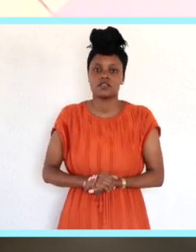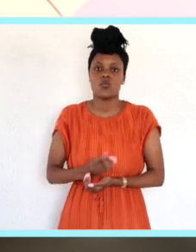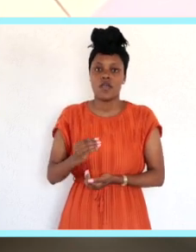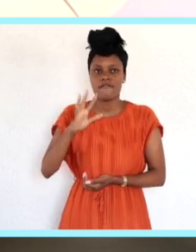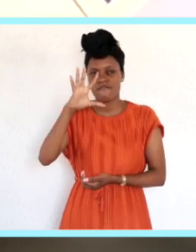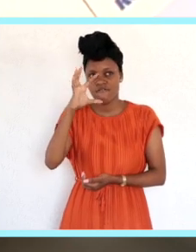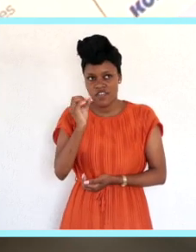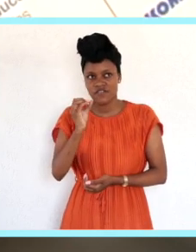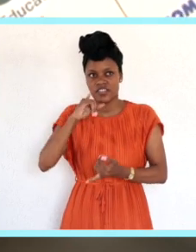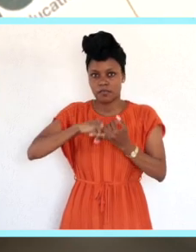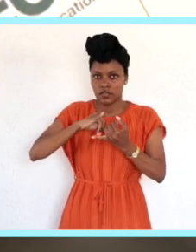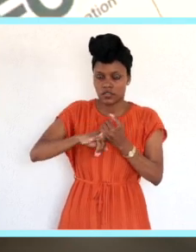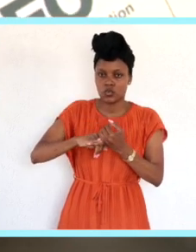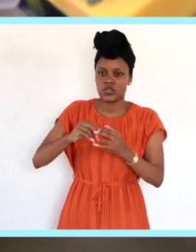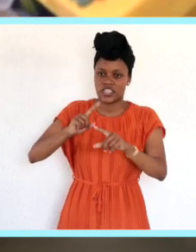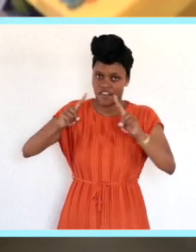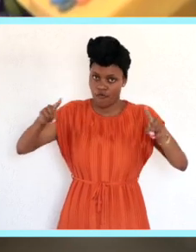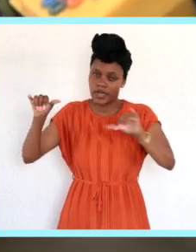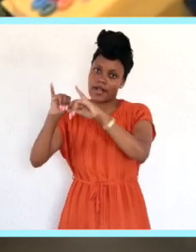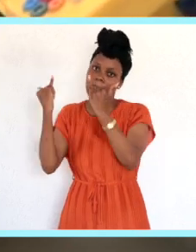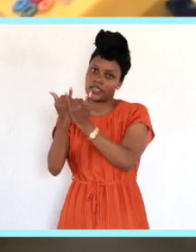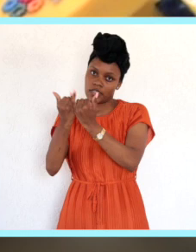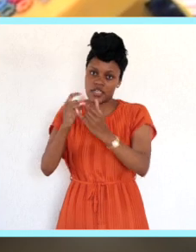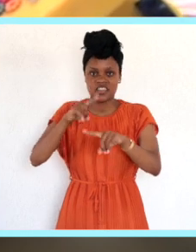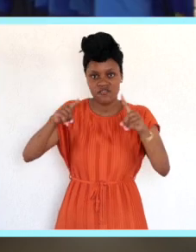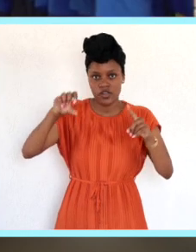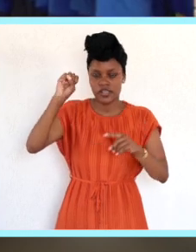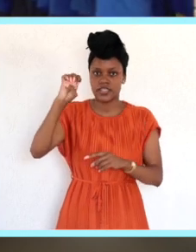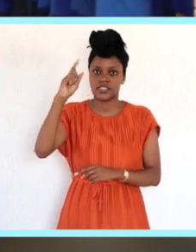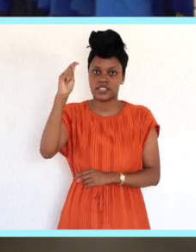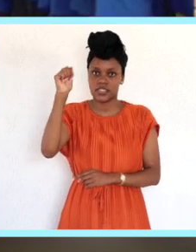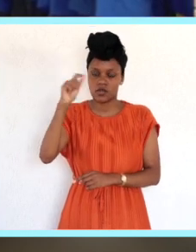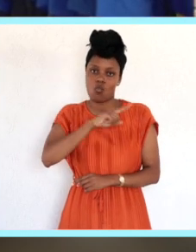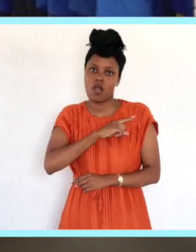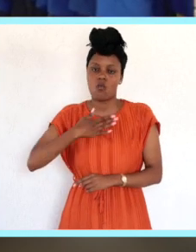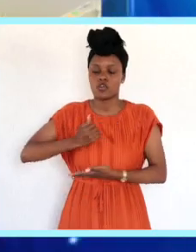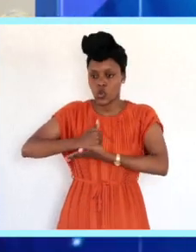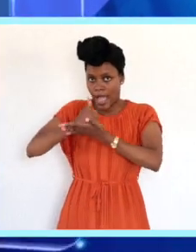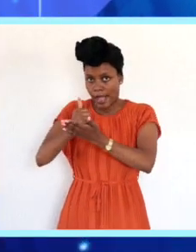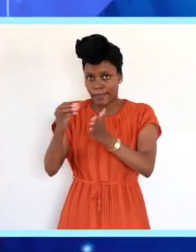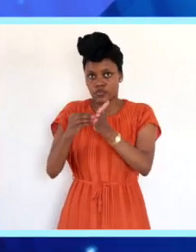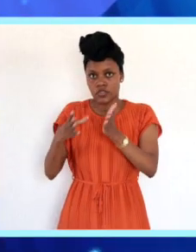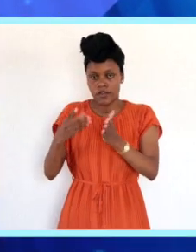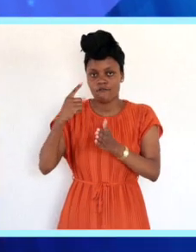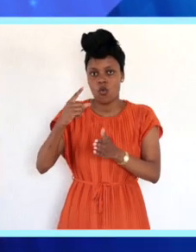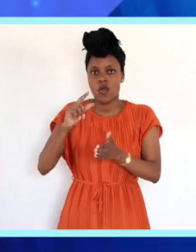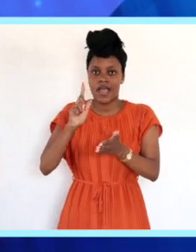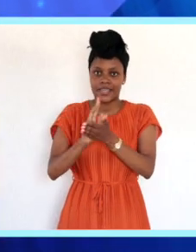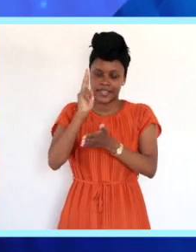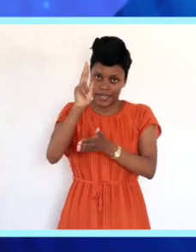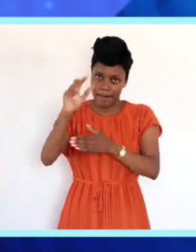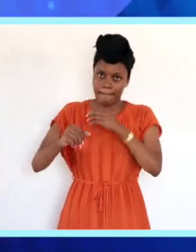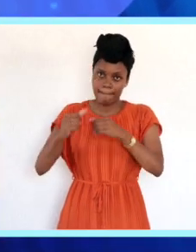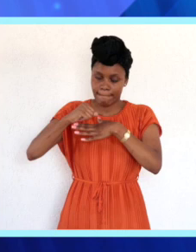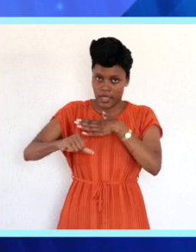MOUs with the different companies with different sitters in order to assist our students to get their 18 months